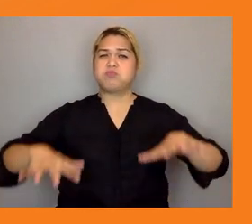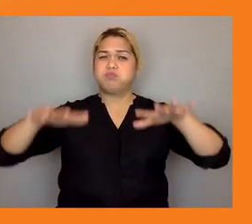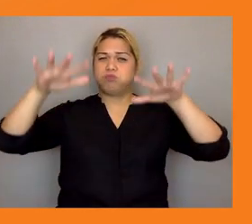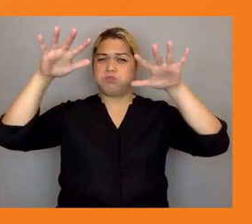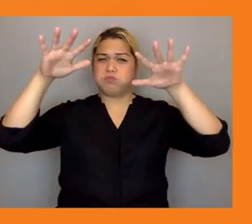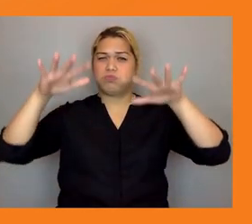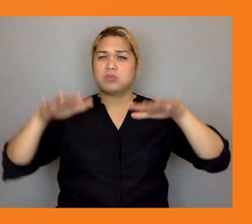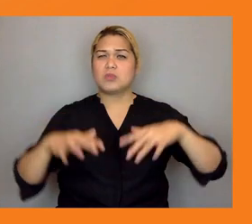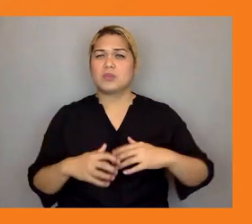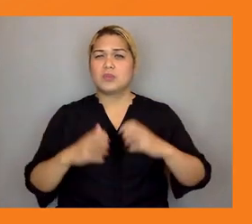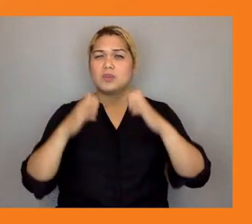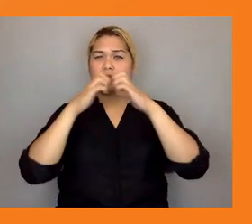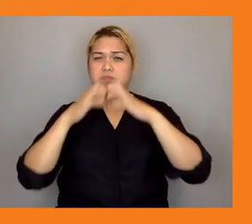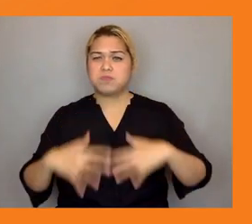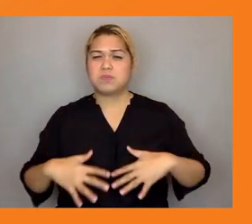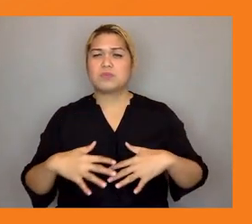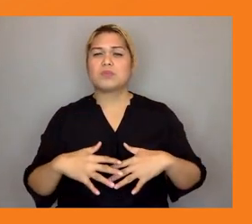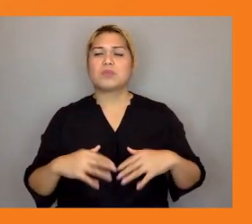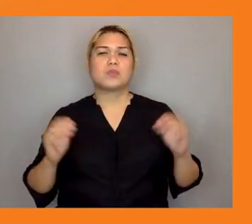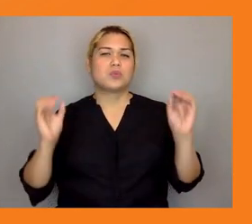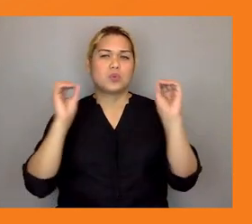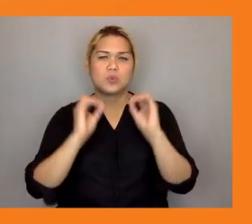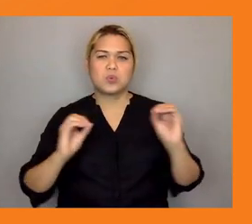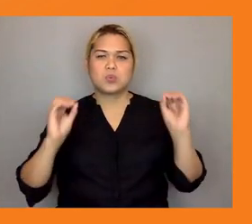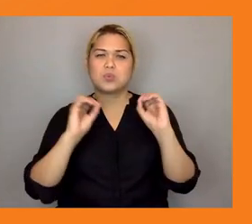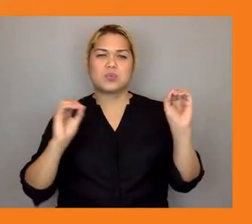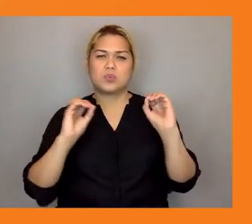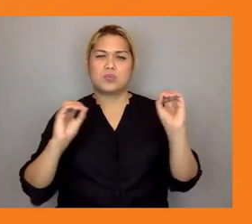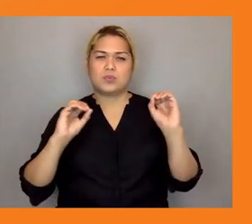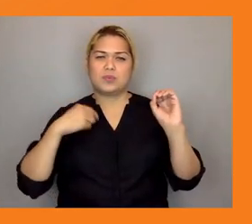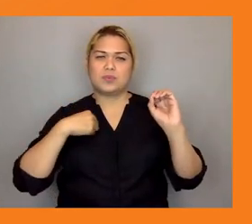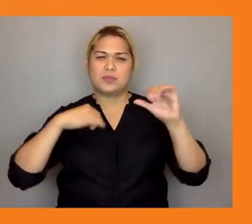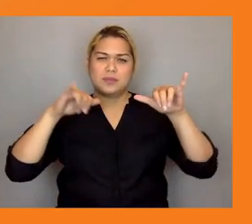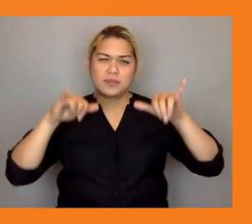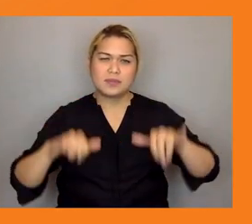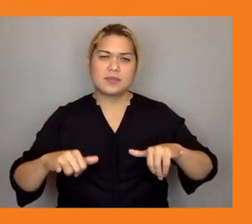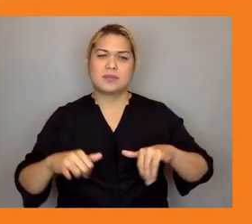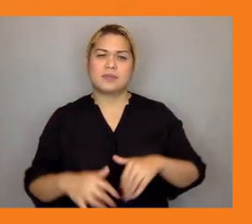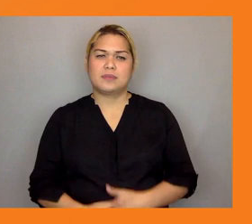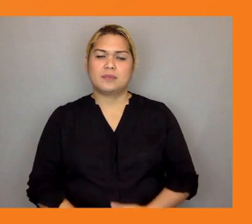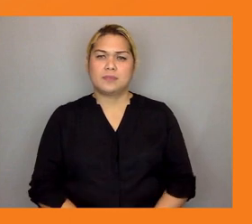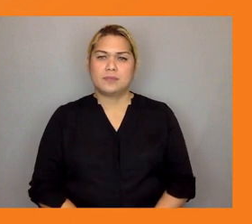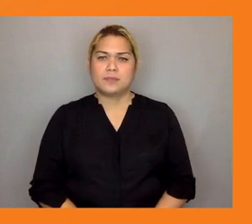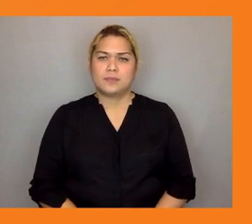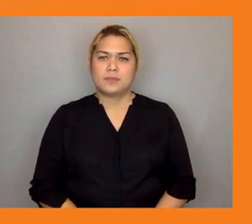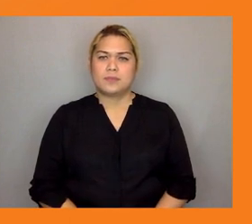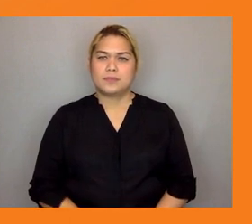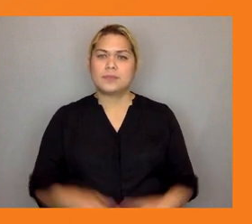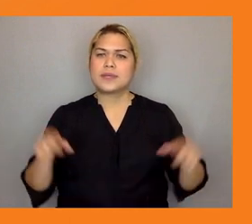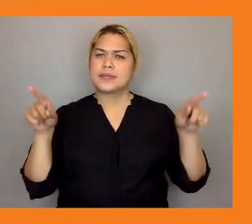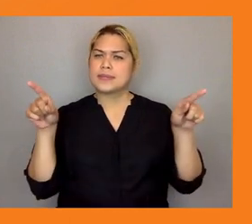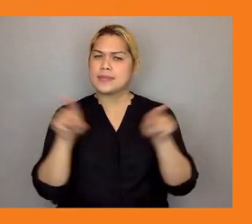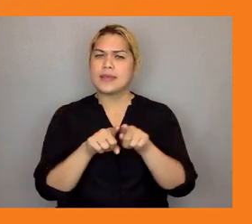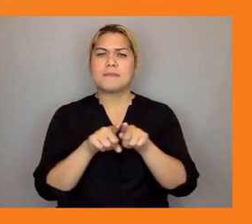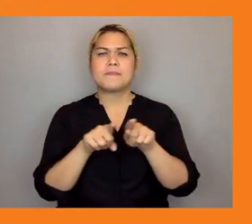time they actually have the drive and passion i think it just resonate um what kate um and also felix have been talking about that the